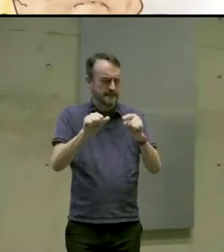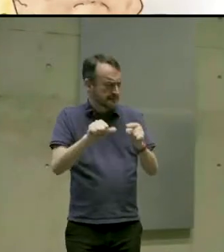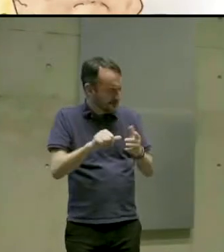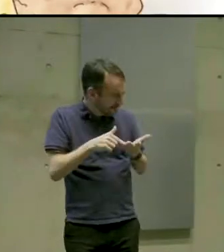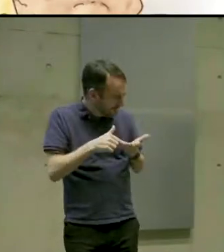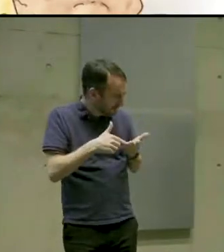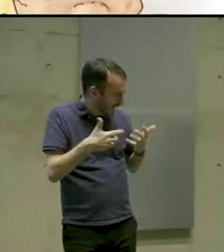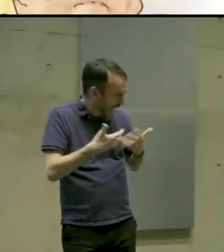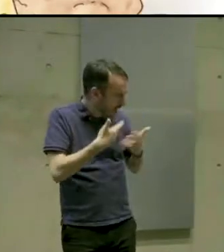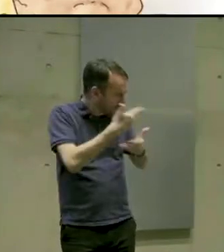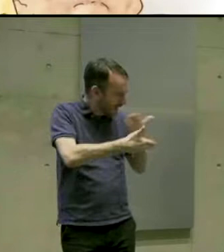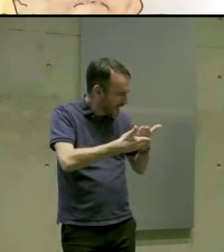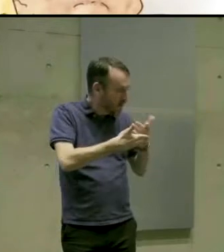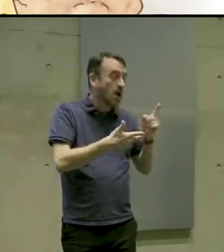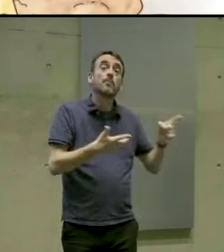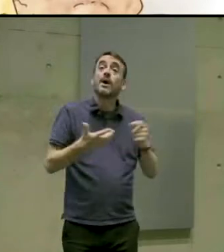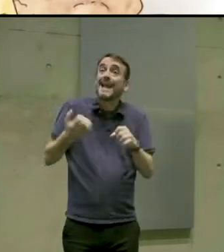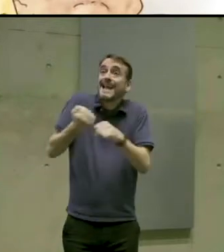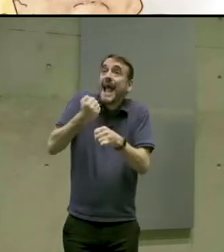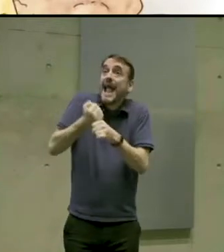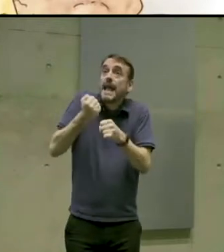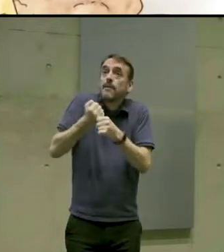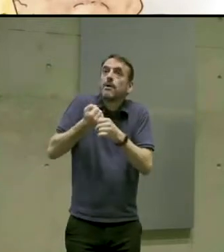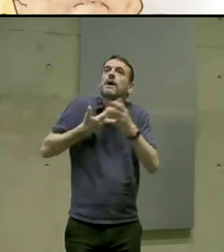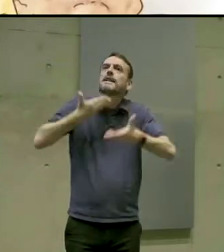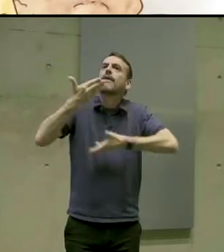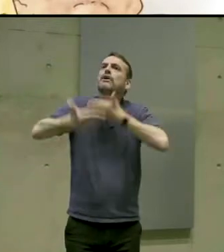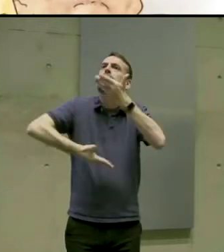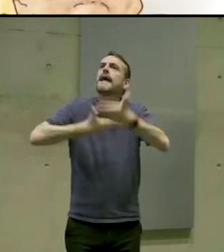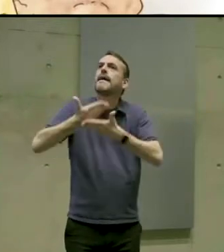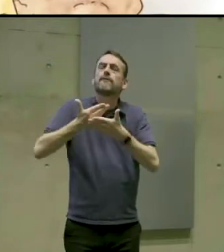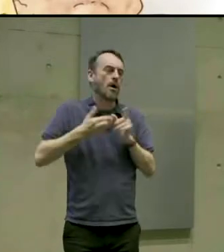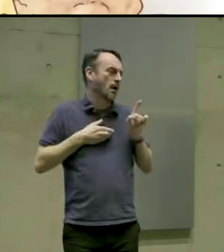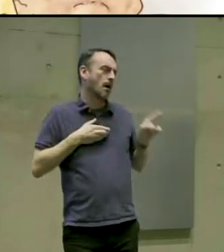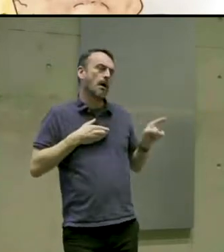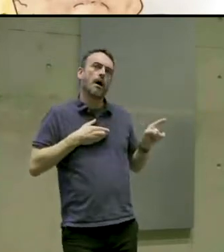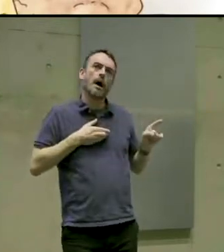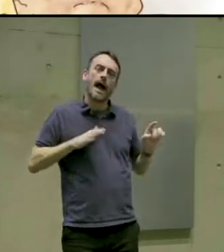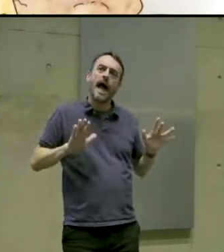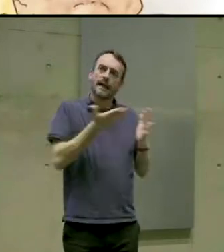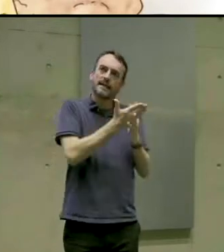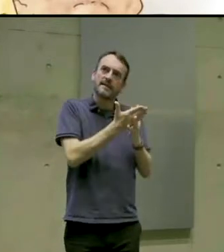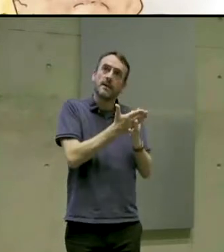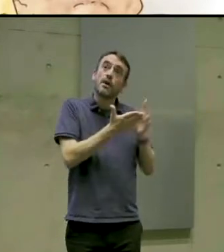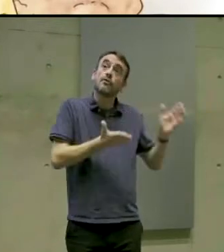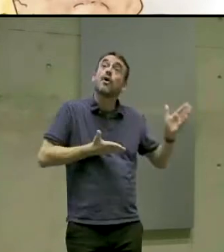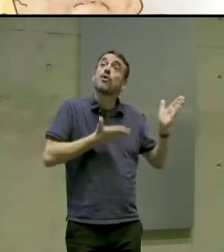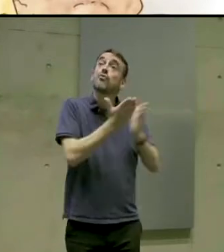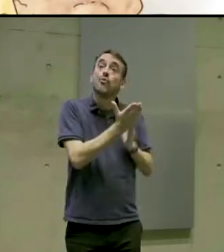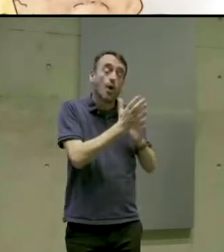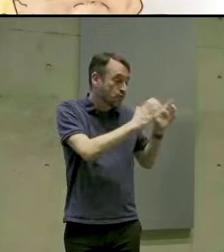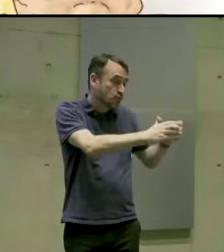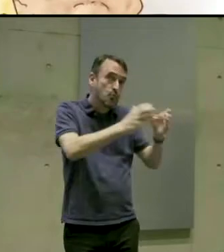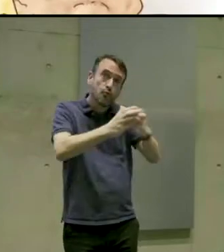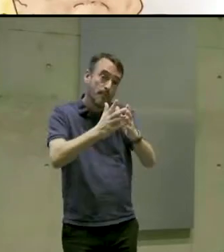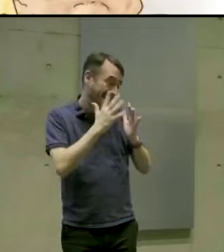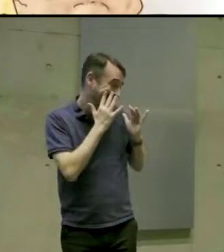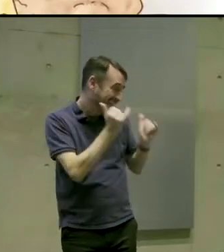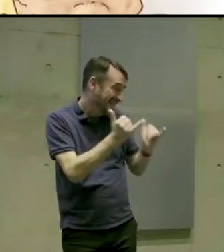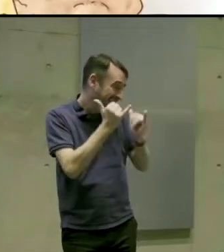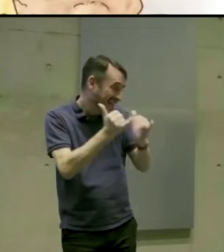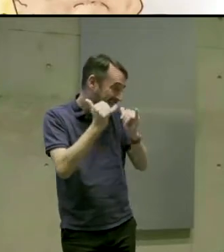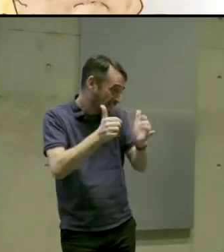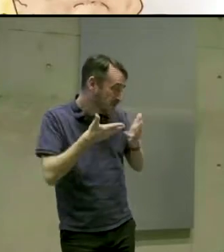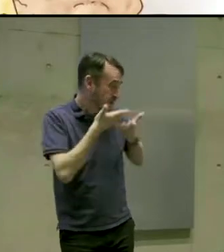There was still a lot of work to do, of course. But these kinds of tests sort of helped us identify what